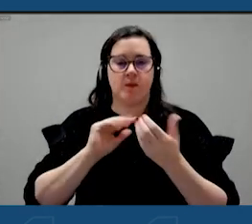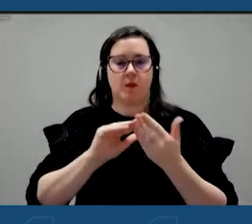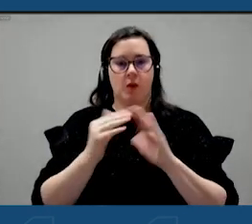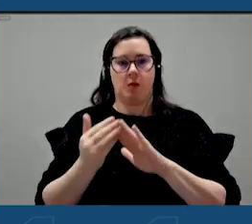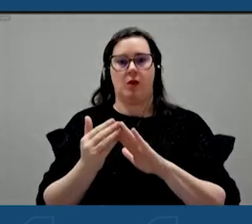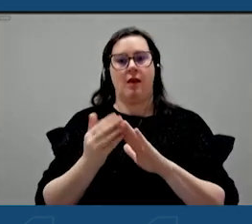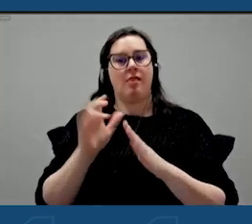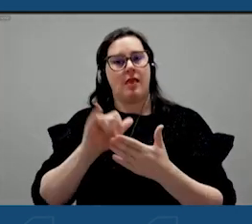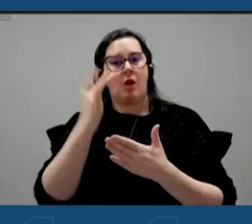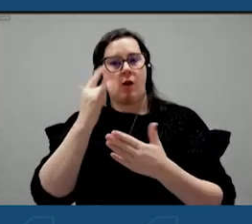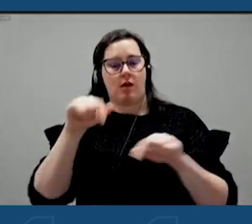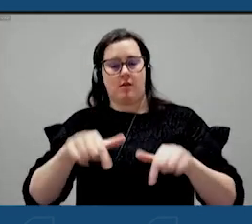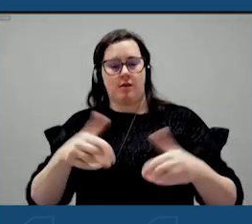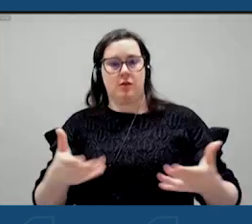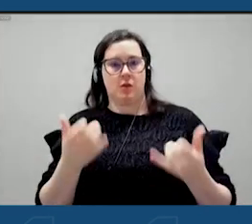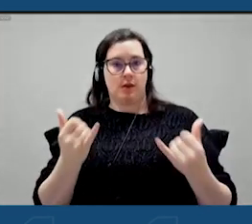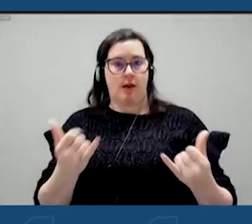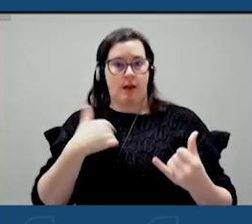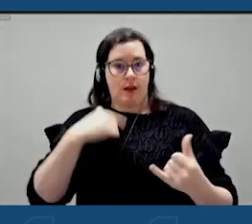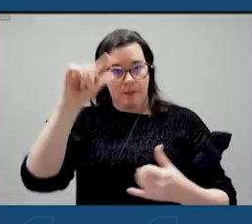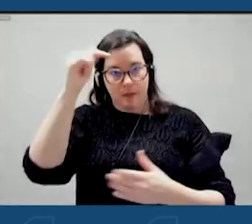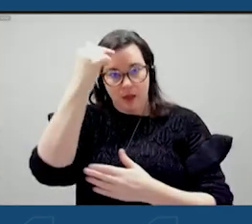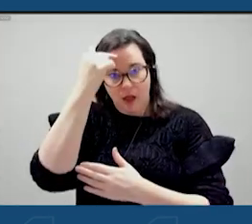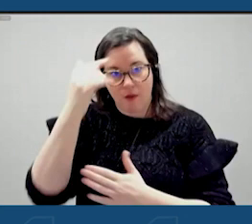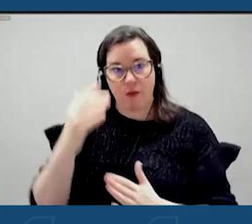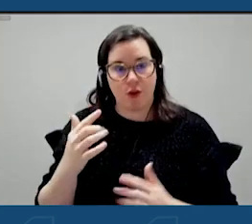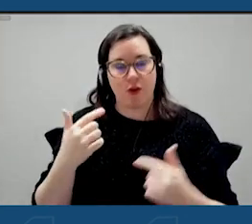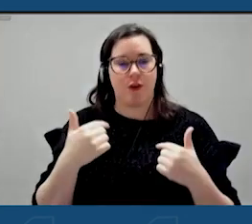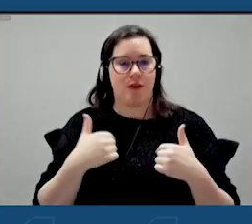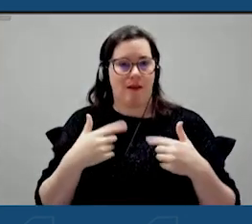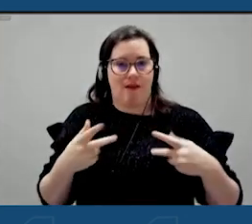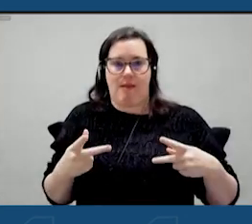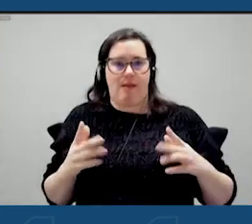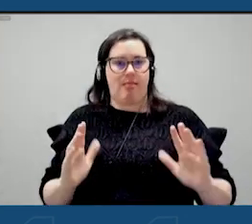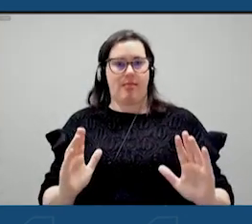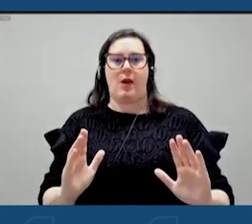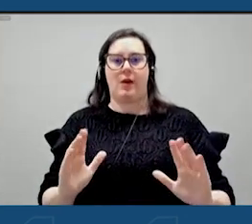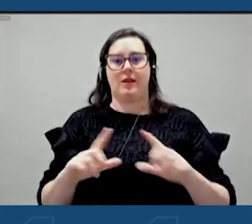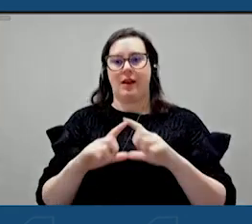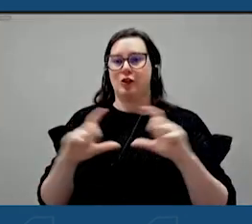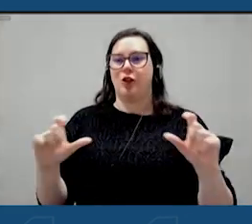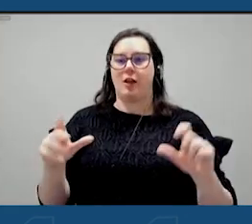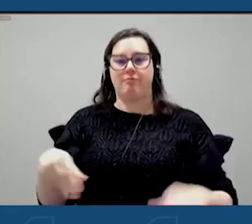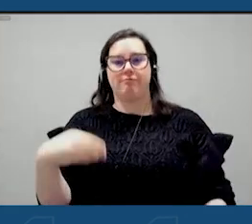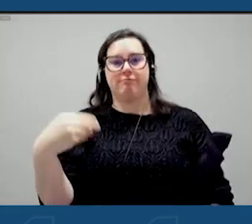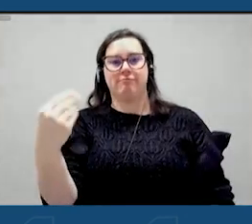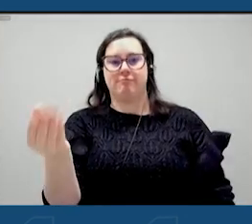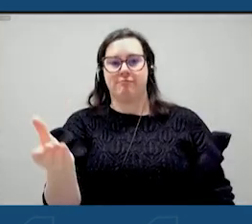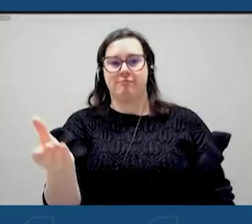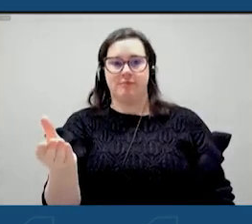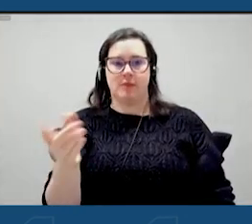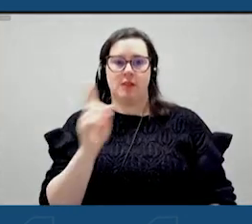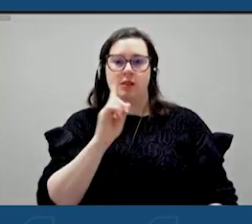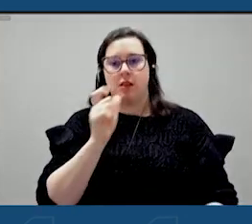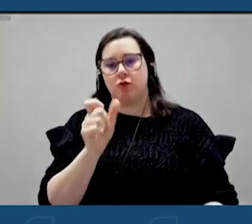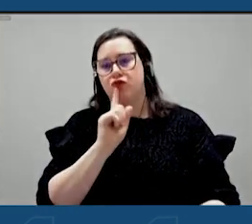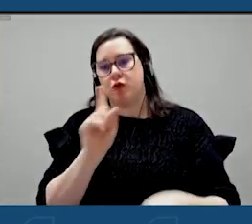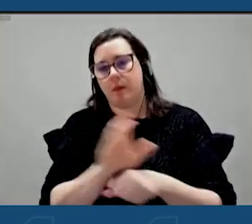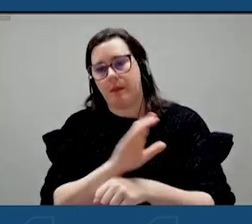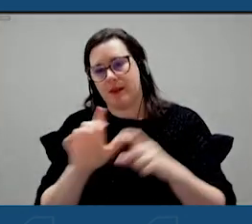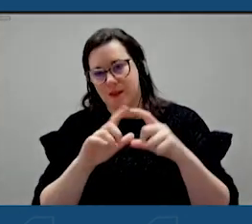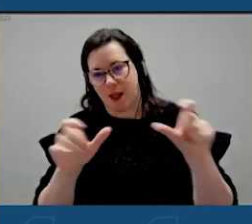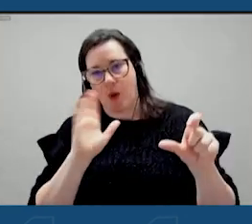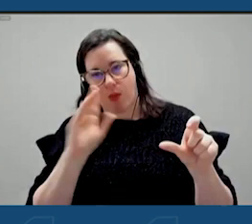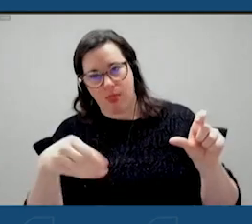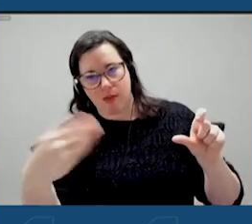here today. And as governor, but just by allowing a check, uh, these aren't really real checks, but we'll get you real